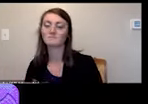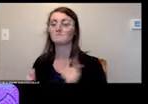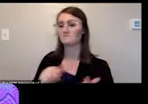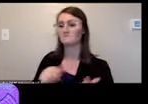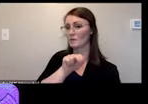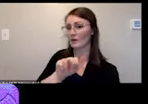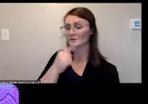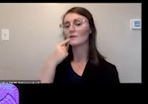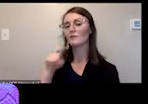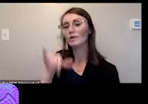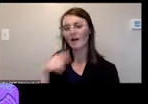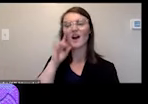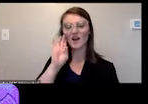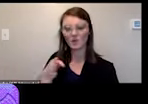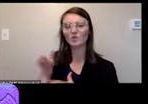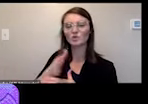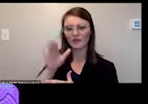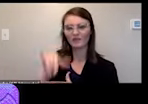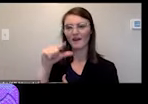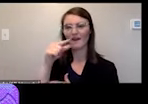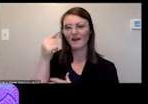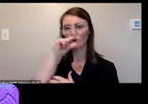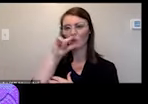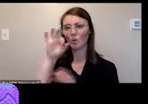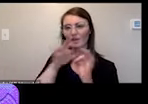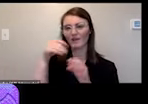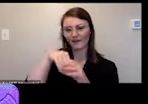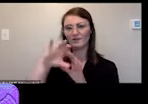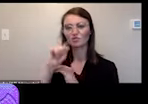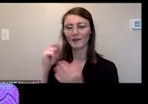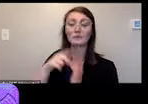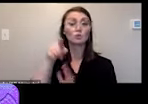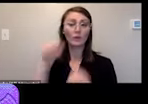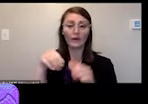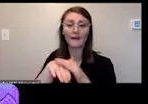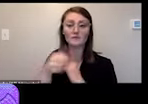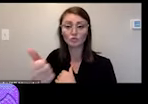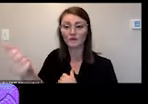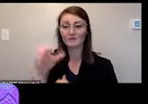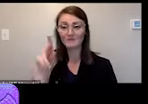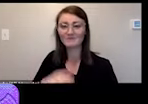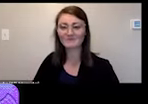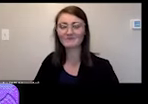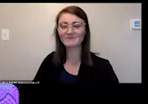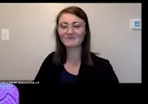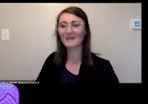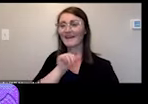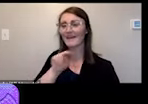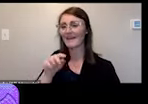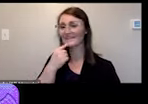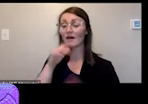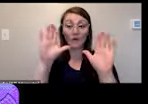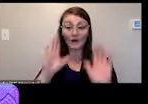google link so and i'll share it in the chat so that everyone can access those resources awesome we are going to move on now to the to the